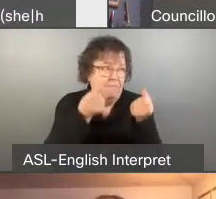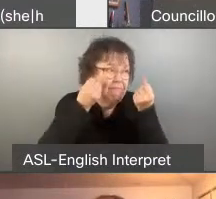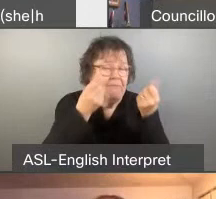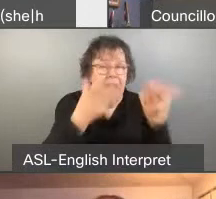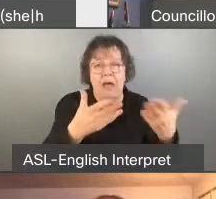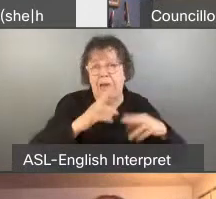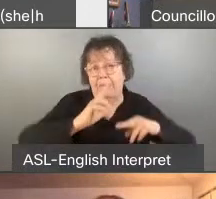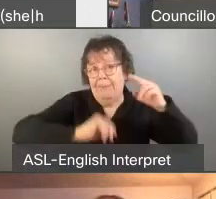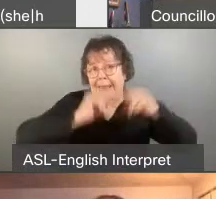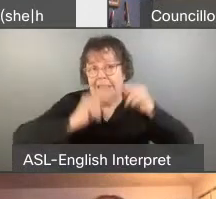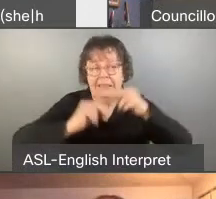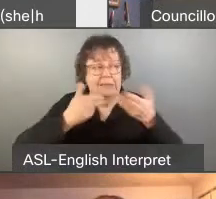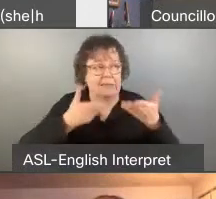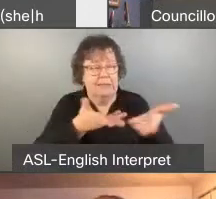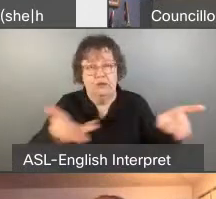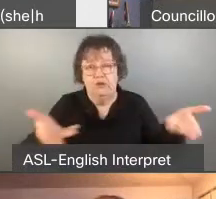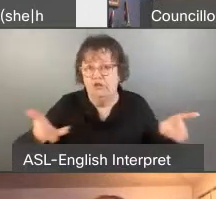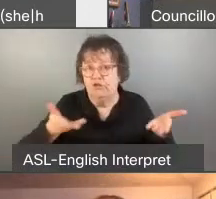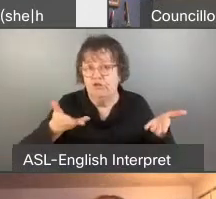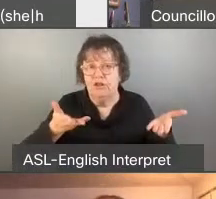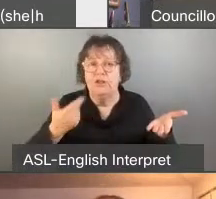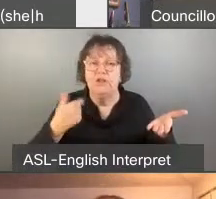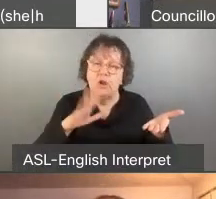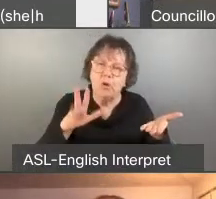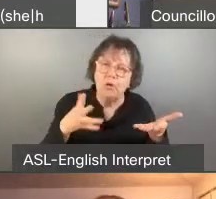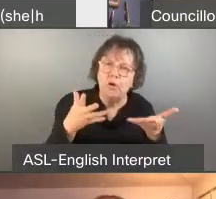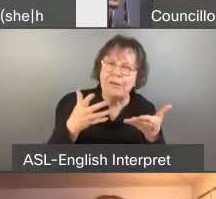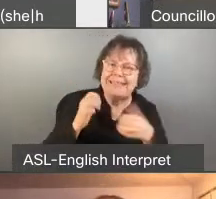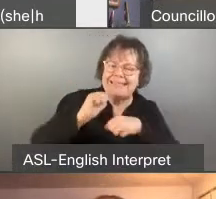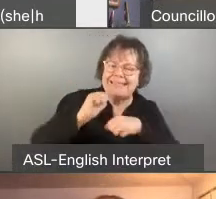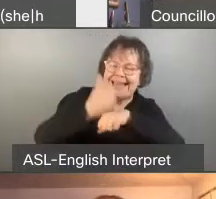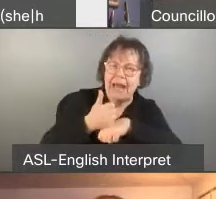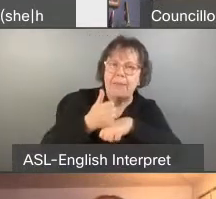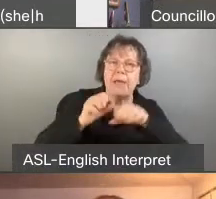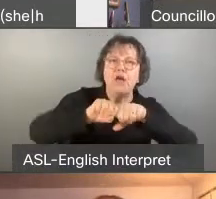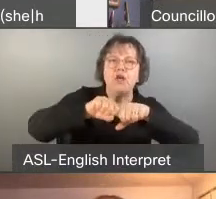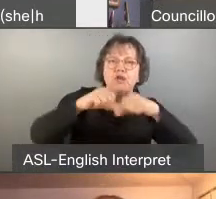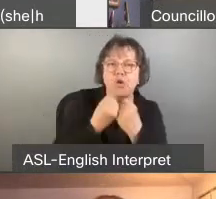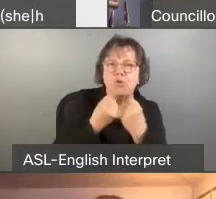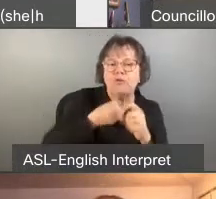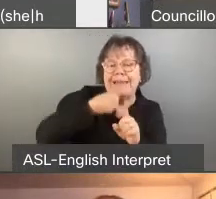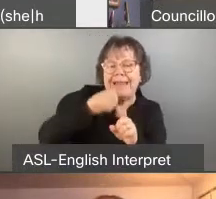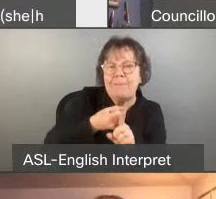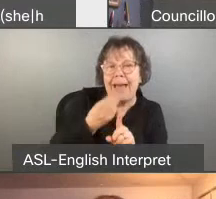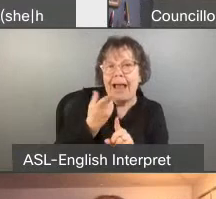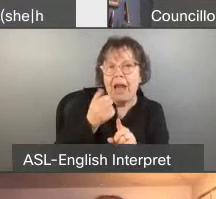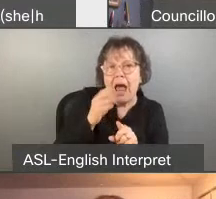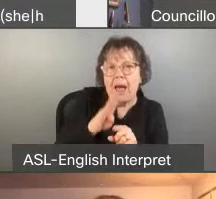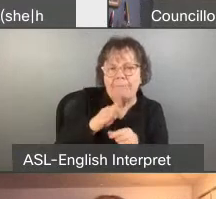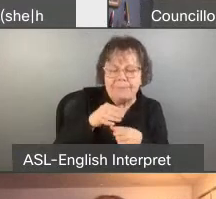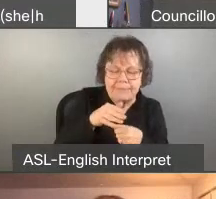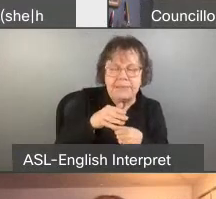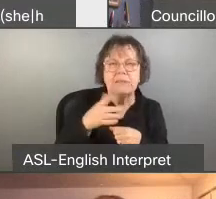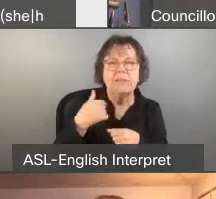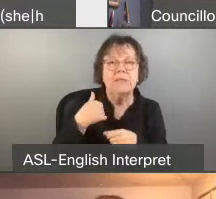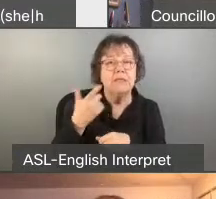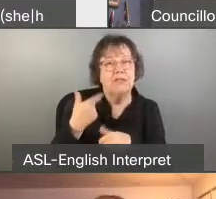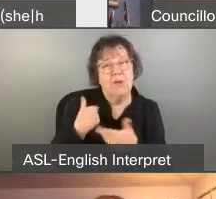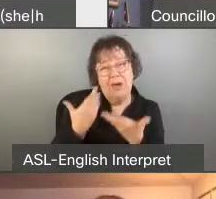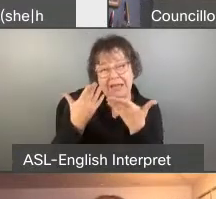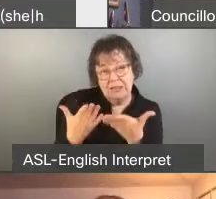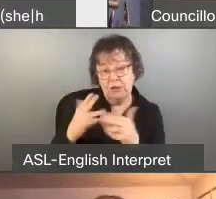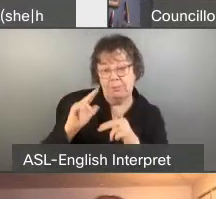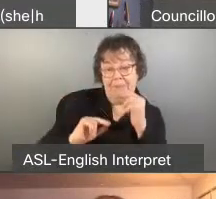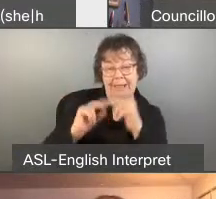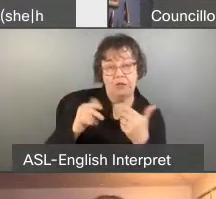So what we're suggesting you do is you create social impact hubs in strategic parts of the city. To start, I would suggest just using the buildings that you